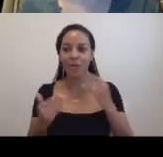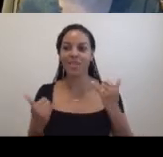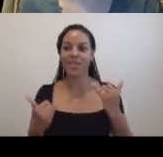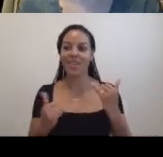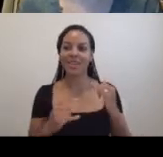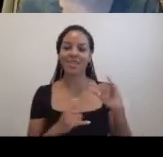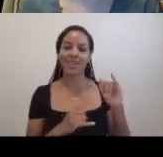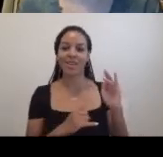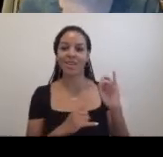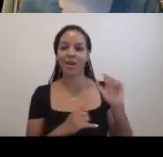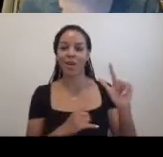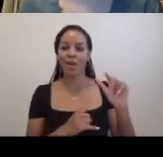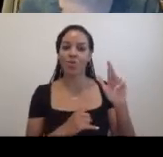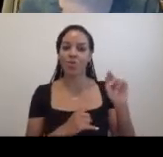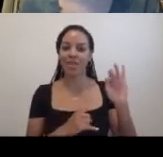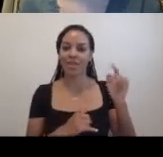Residency Symposium.